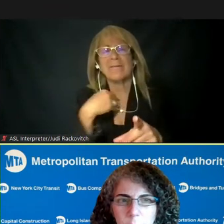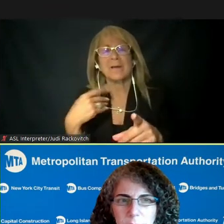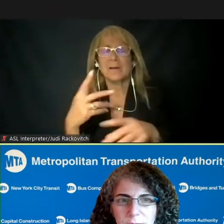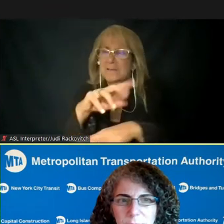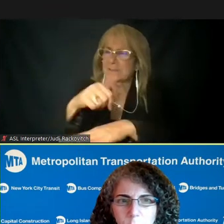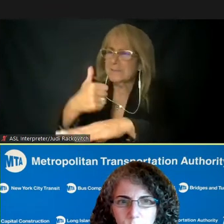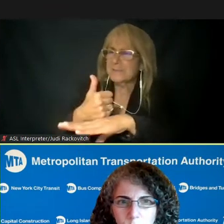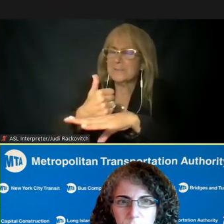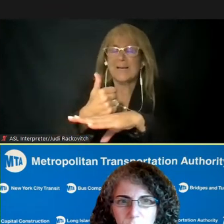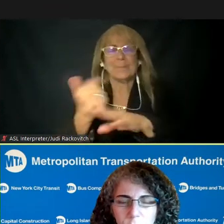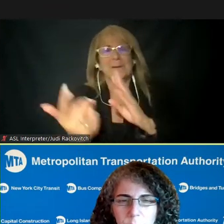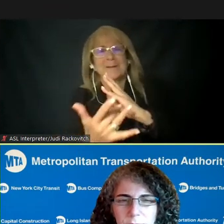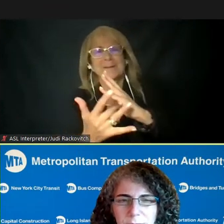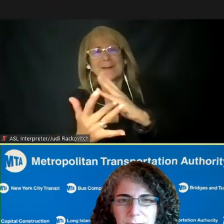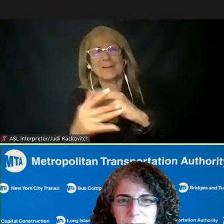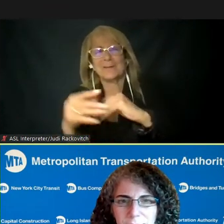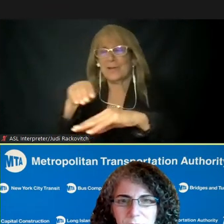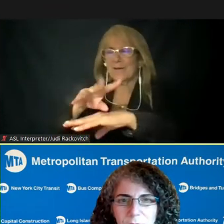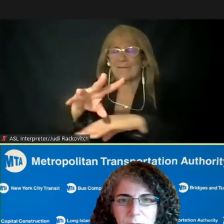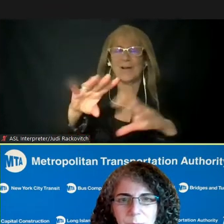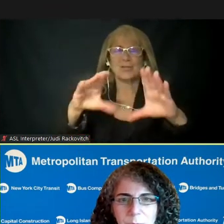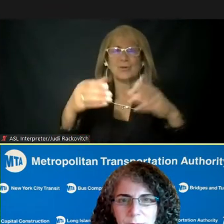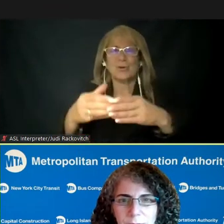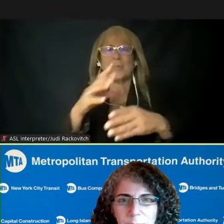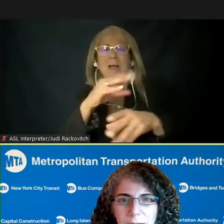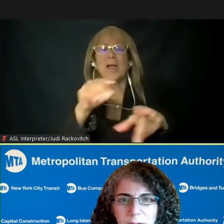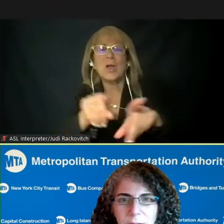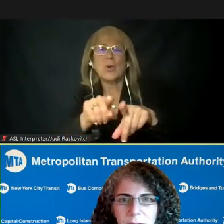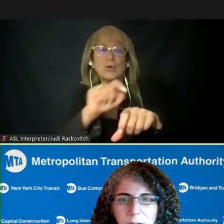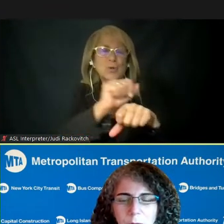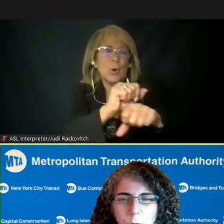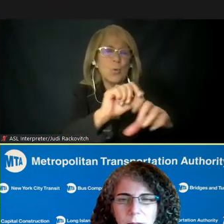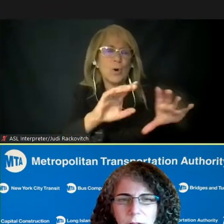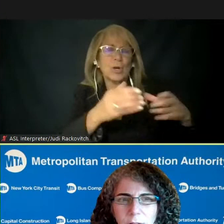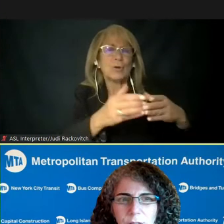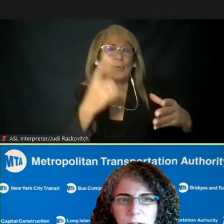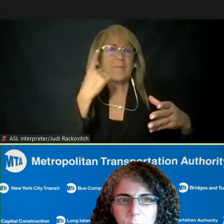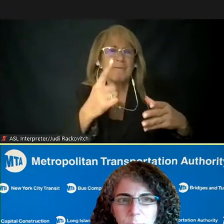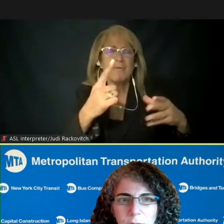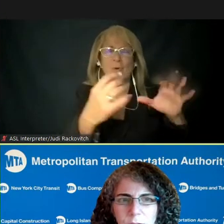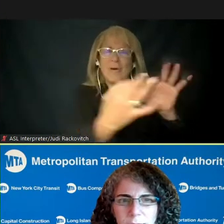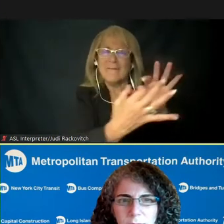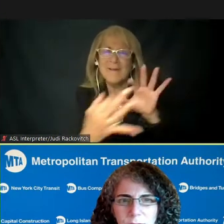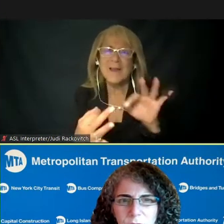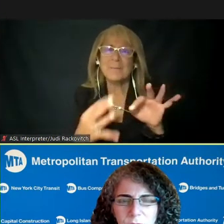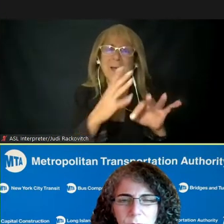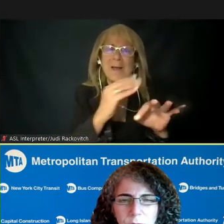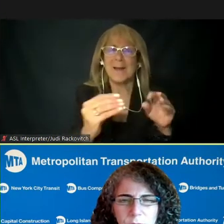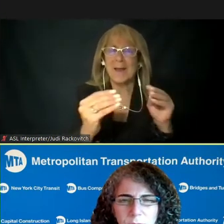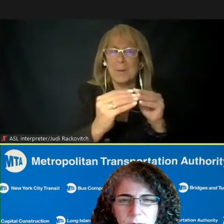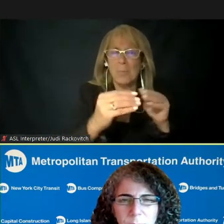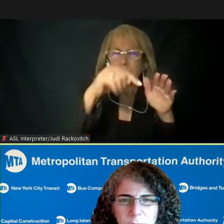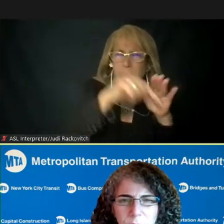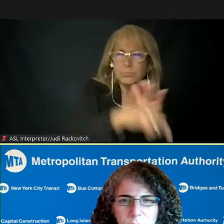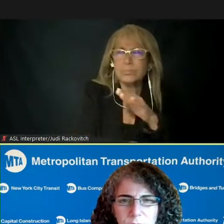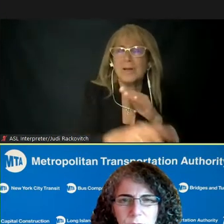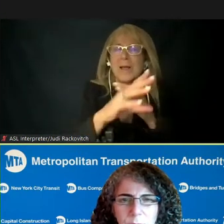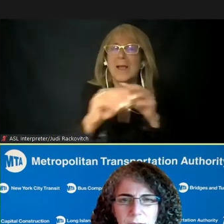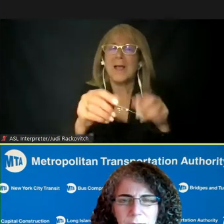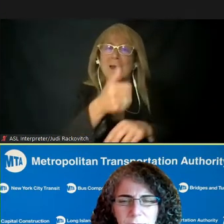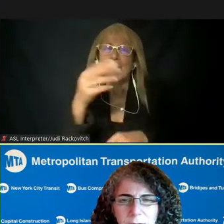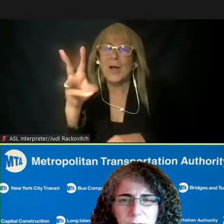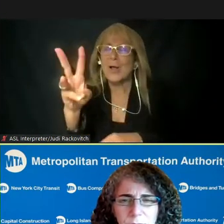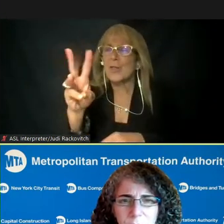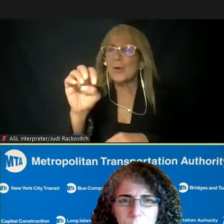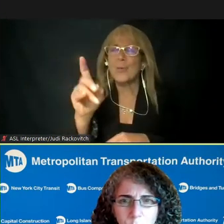will be forming a stakeholder working group to solicit additional input and feedback. We'll have another set of webinar style sessions focused on environmental justice